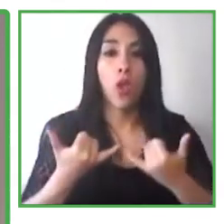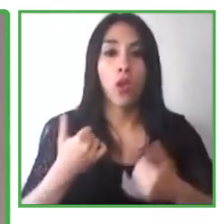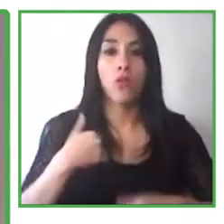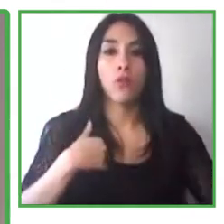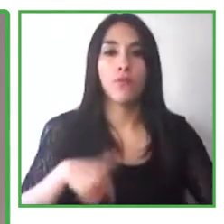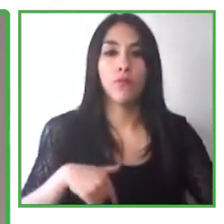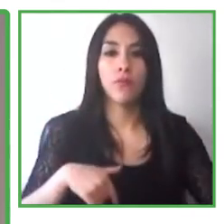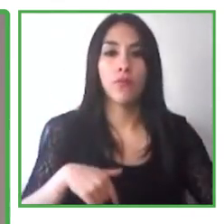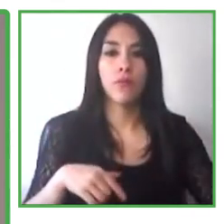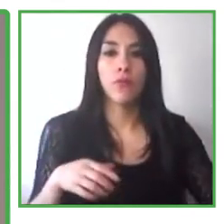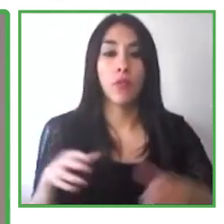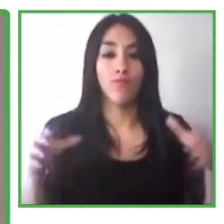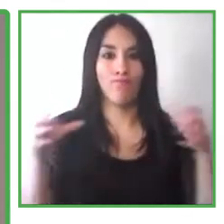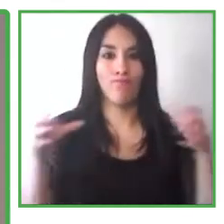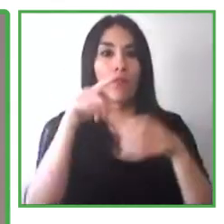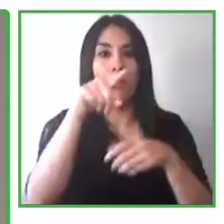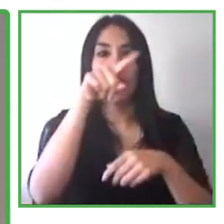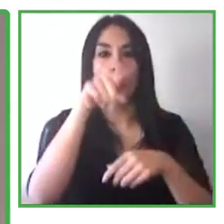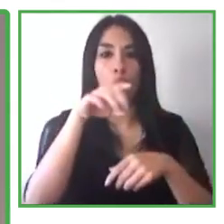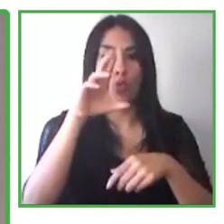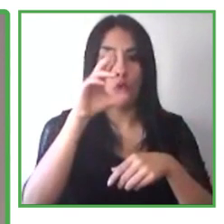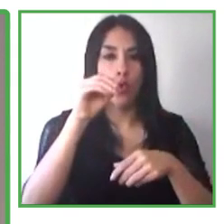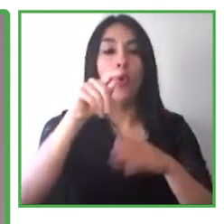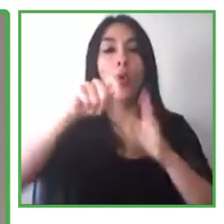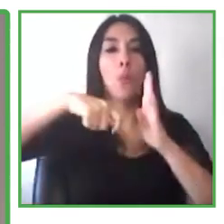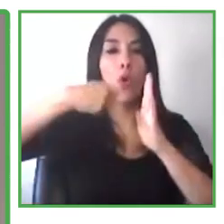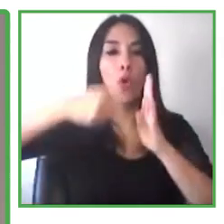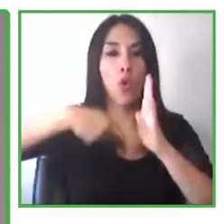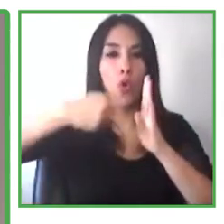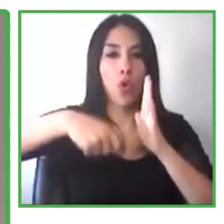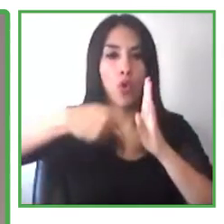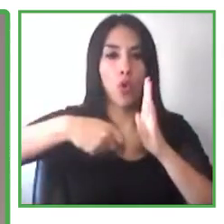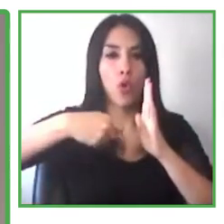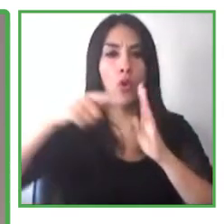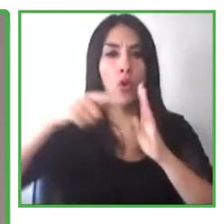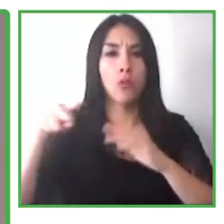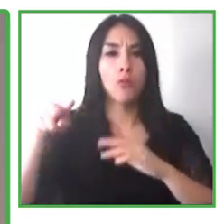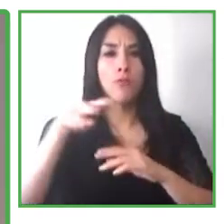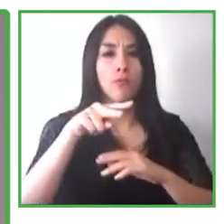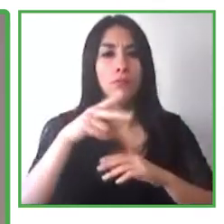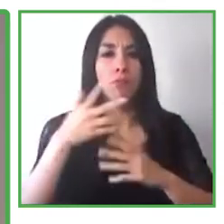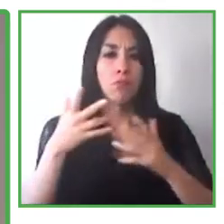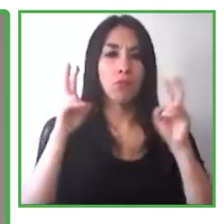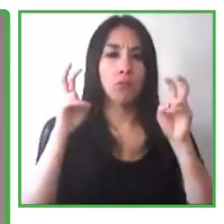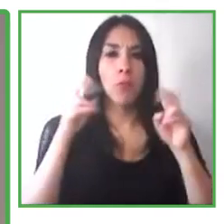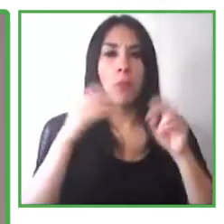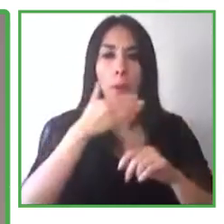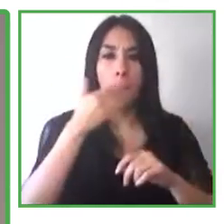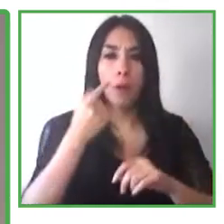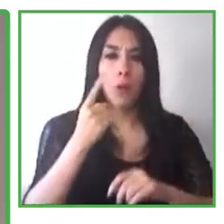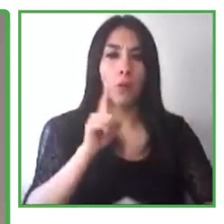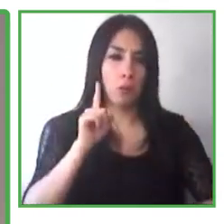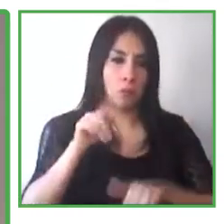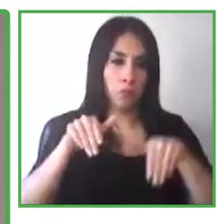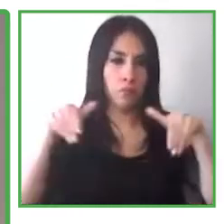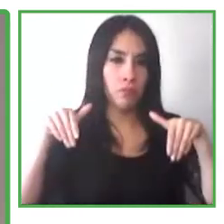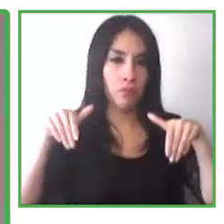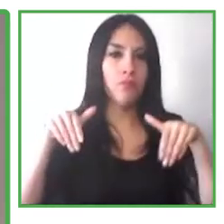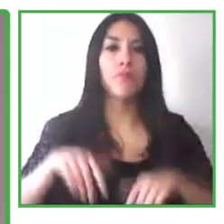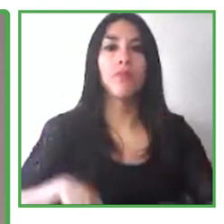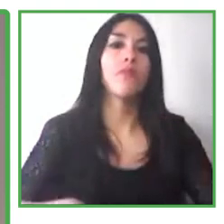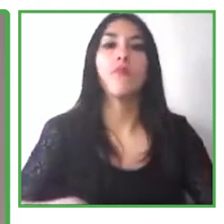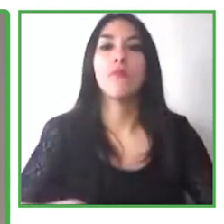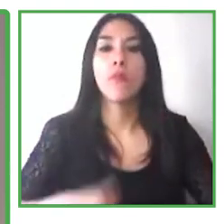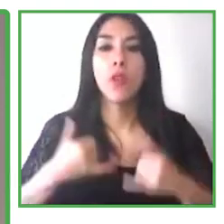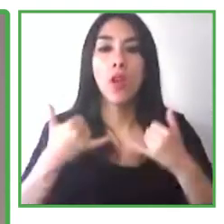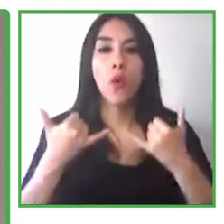panel here that we're going to spend the next few minutes talking about our experiences leveraging technology and in the technology industry to